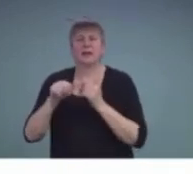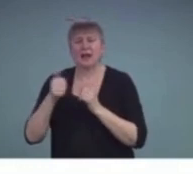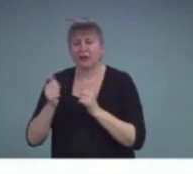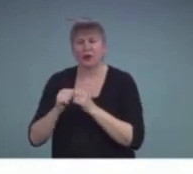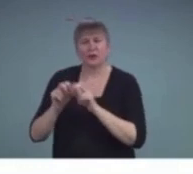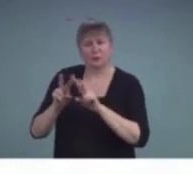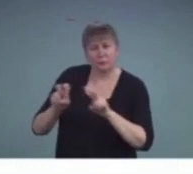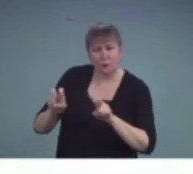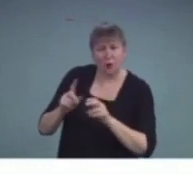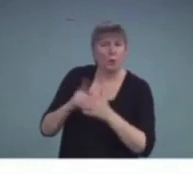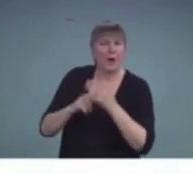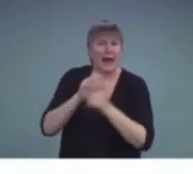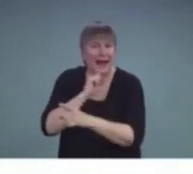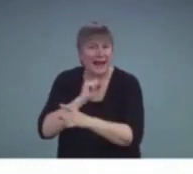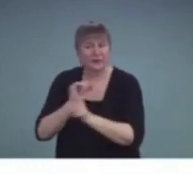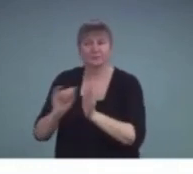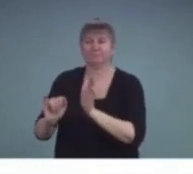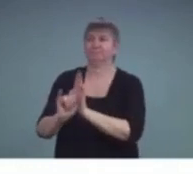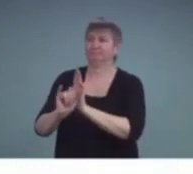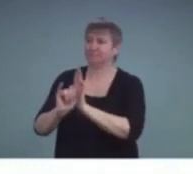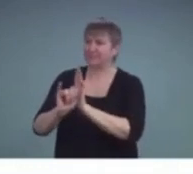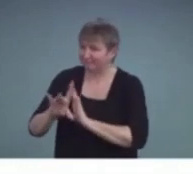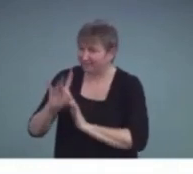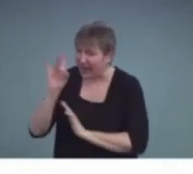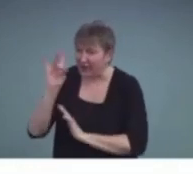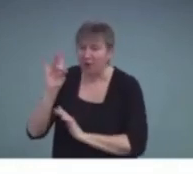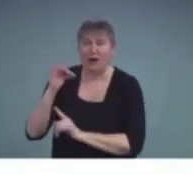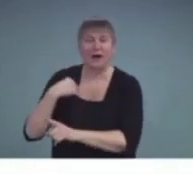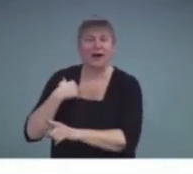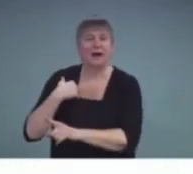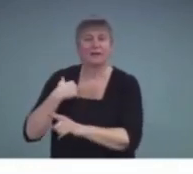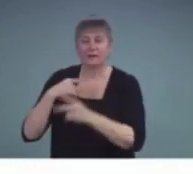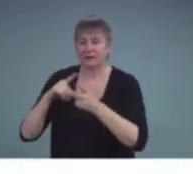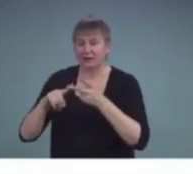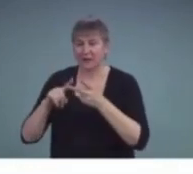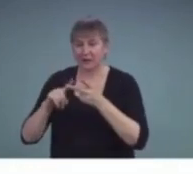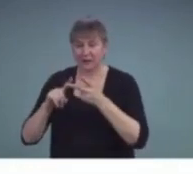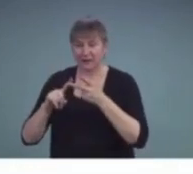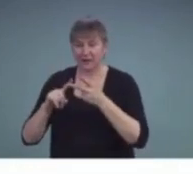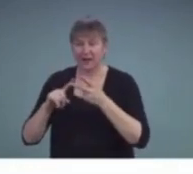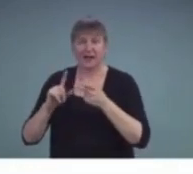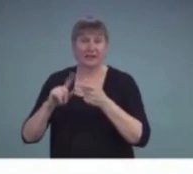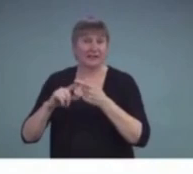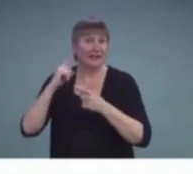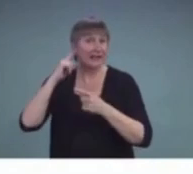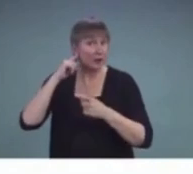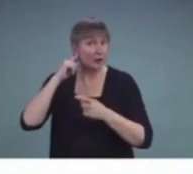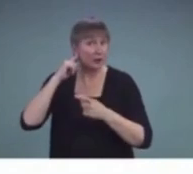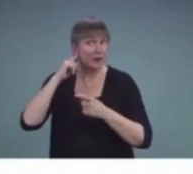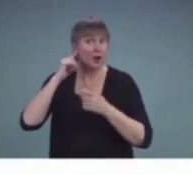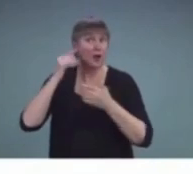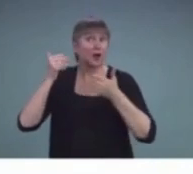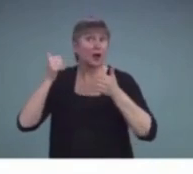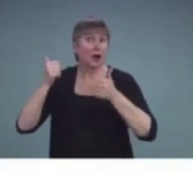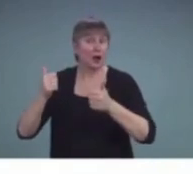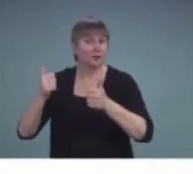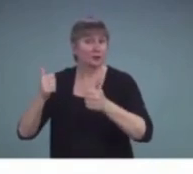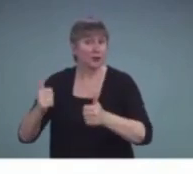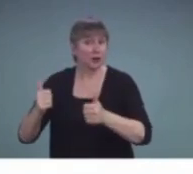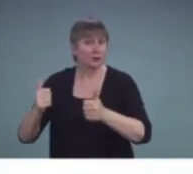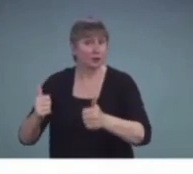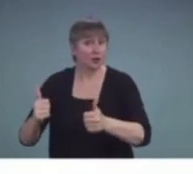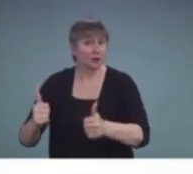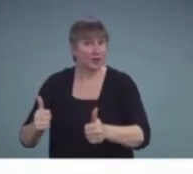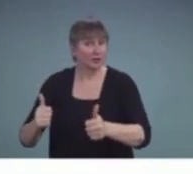identification, when there was diagnosis, was it a progressive hearing loss, how appropriate was